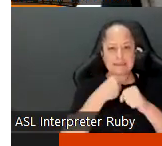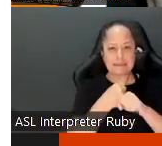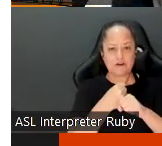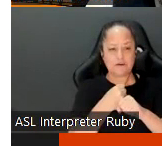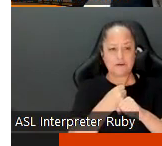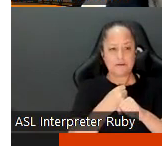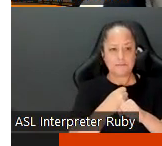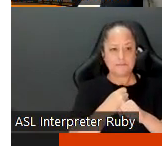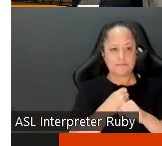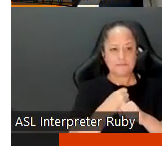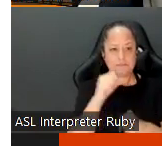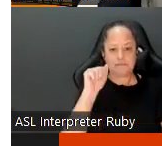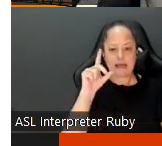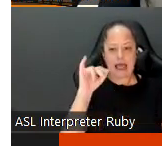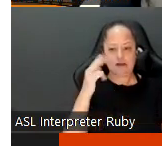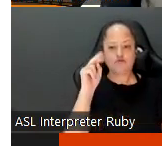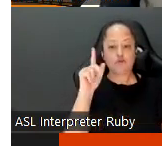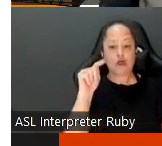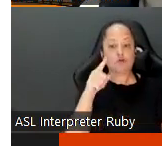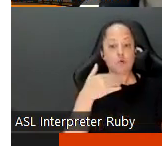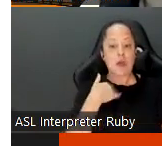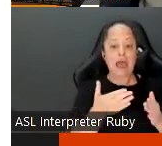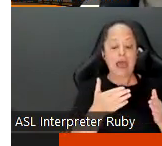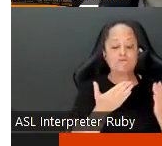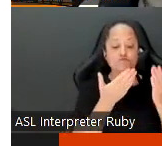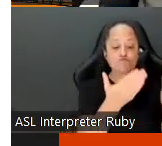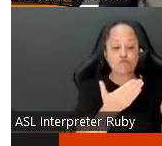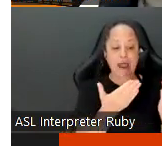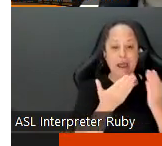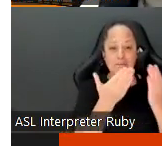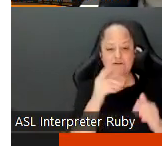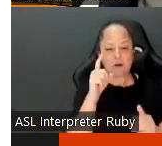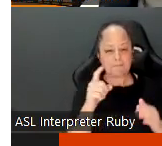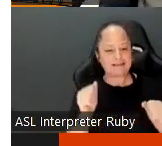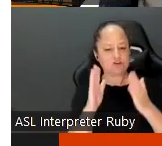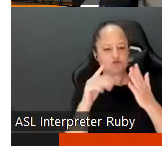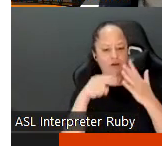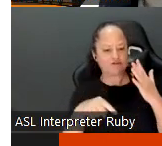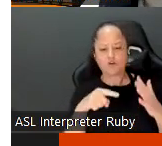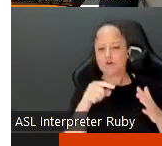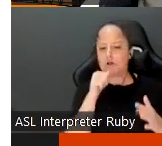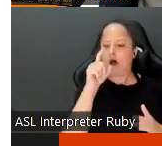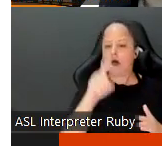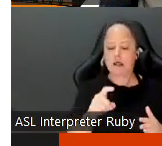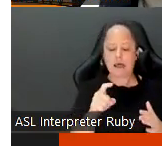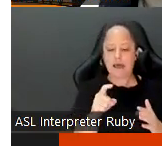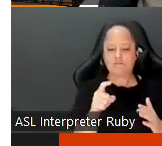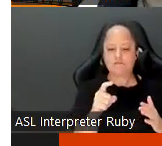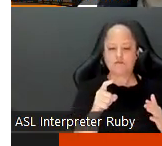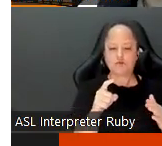or even an adjunct if you have any recommendations you need to address those okay you do not have to address suggestions in the self-study